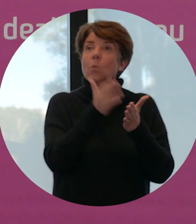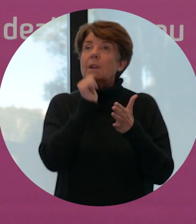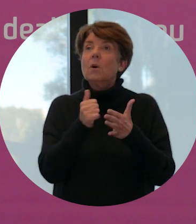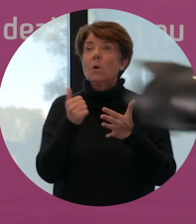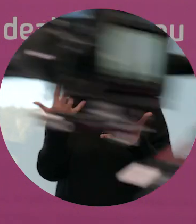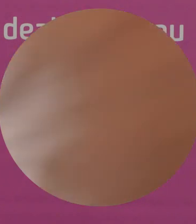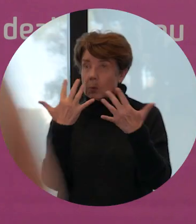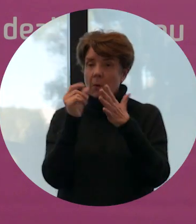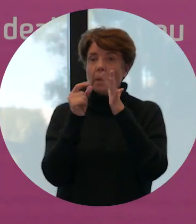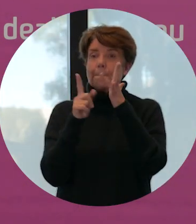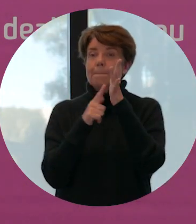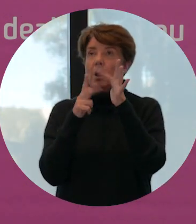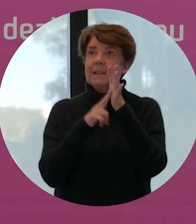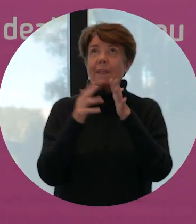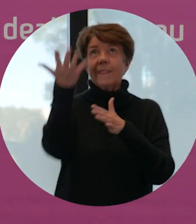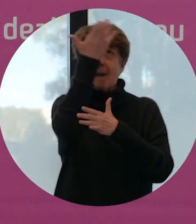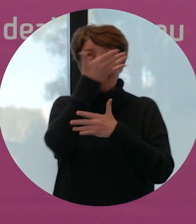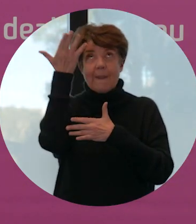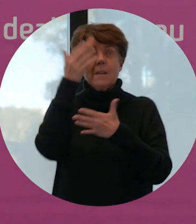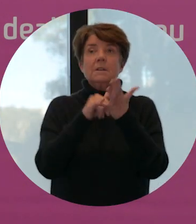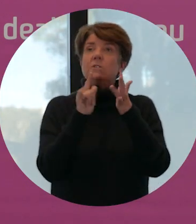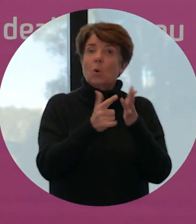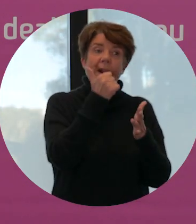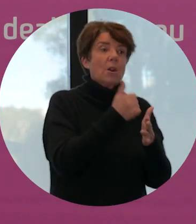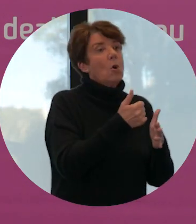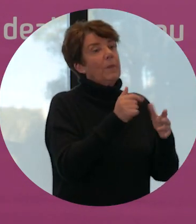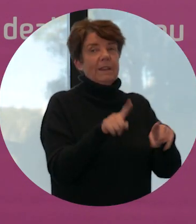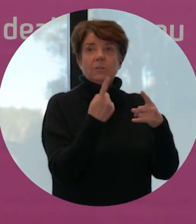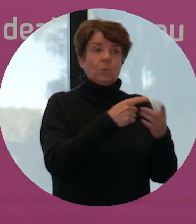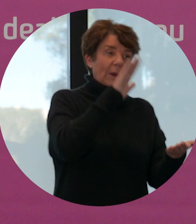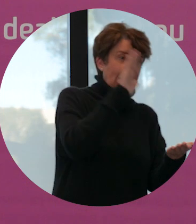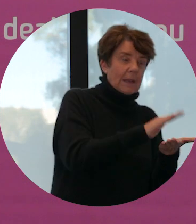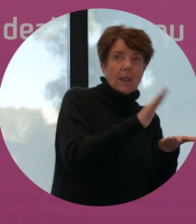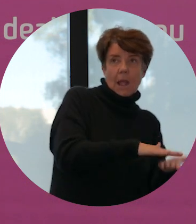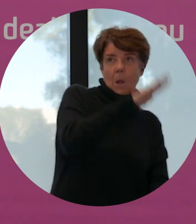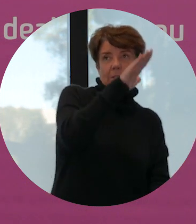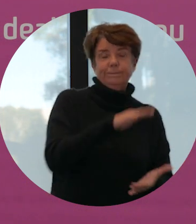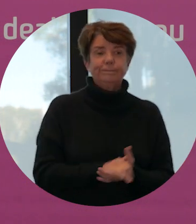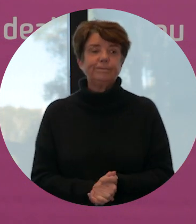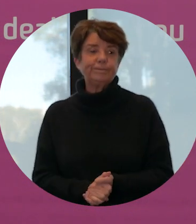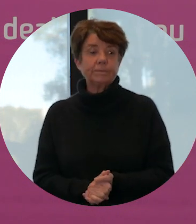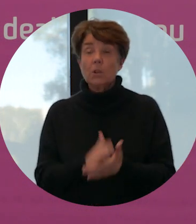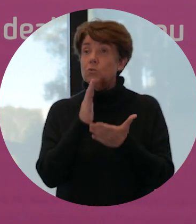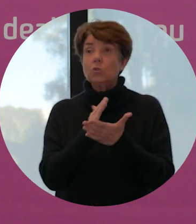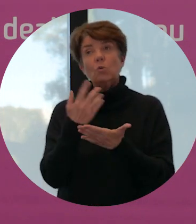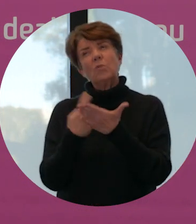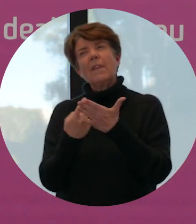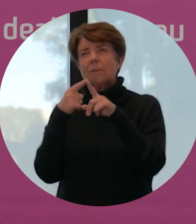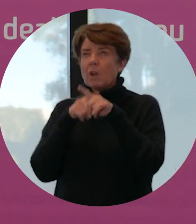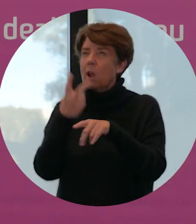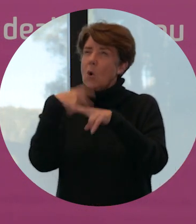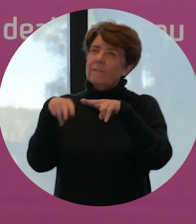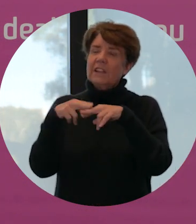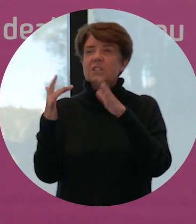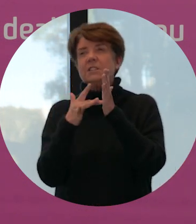it can also tell us how much. So we can differentiate between a low amount and a high amount. So instead of relying on outdated technology that